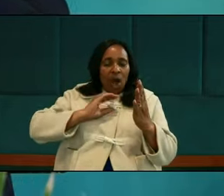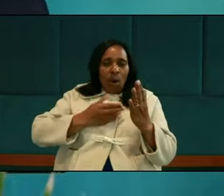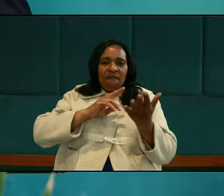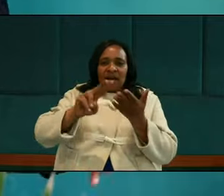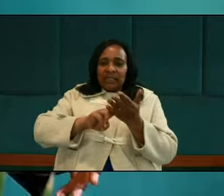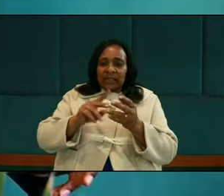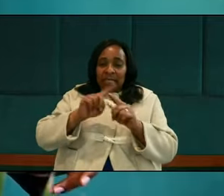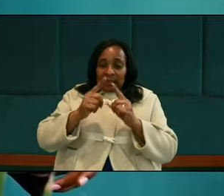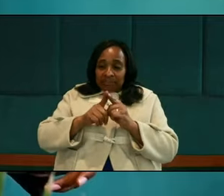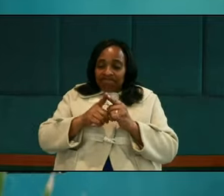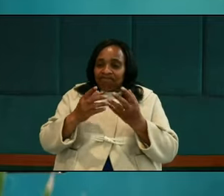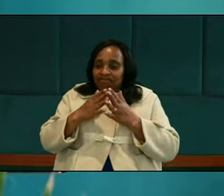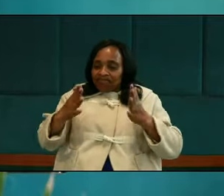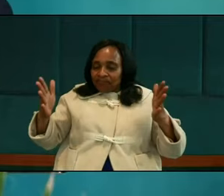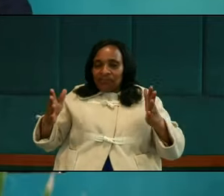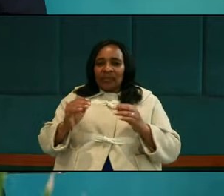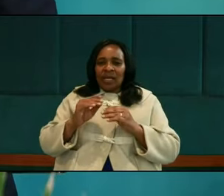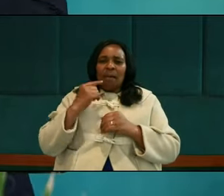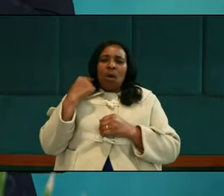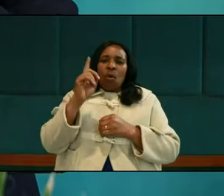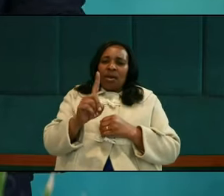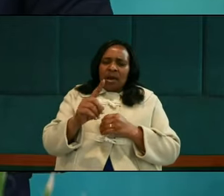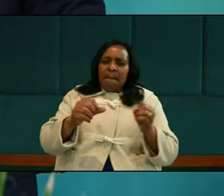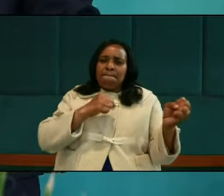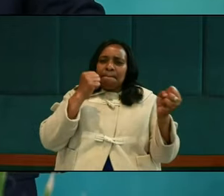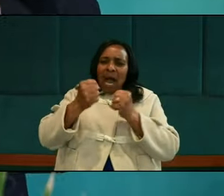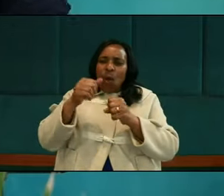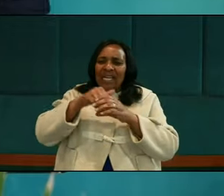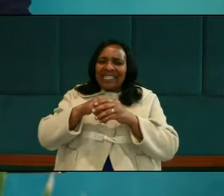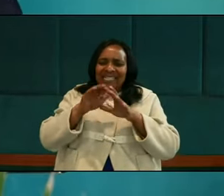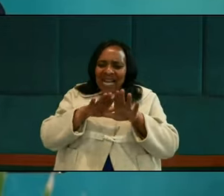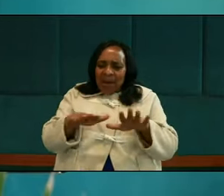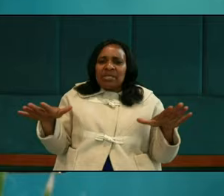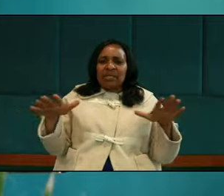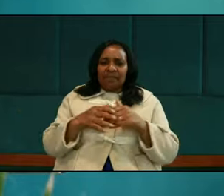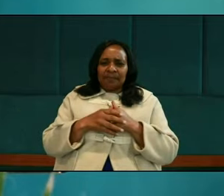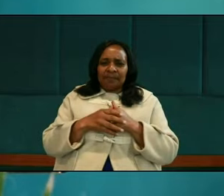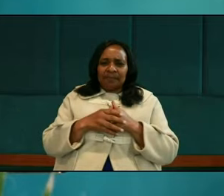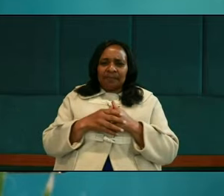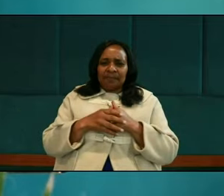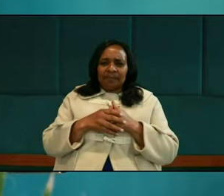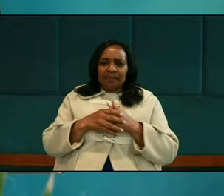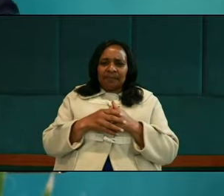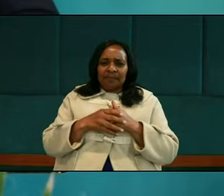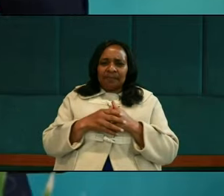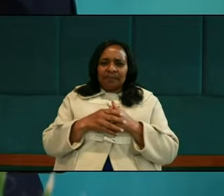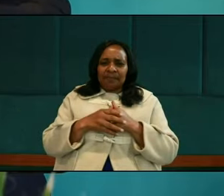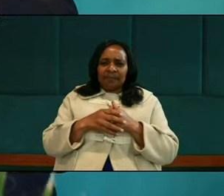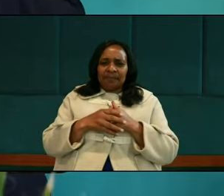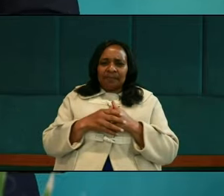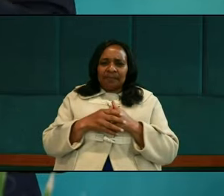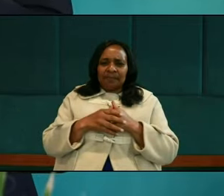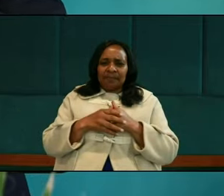expand the big idea. Number one, power in placidity. Power in placidity. Number two,